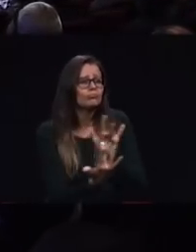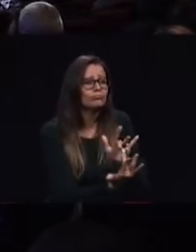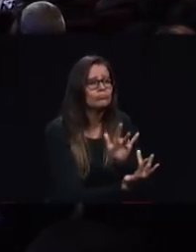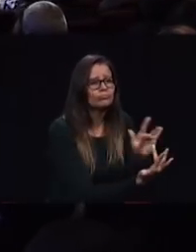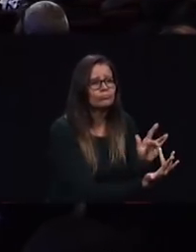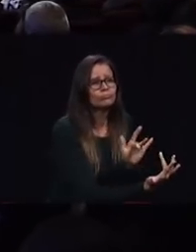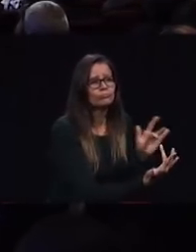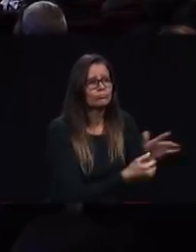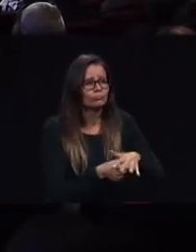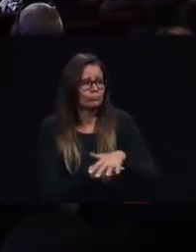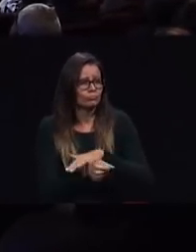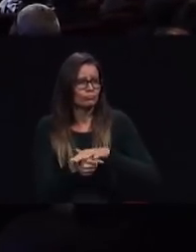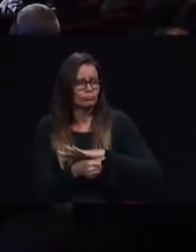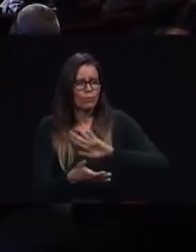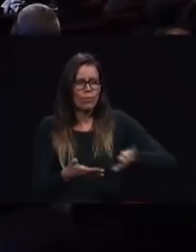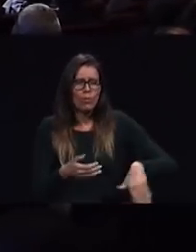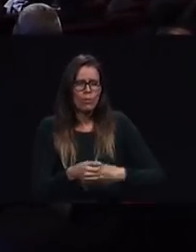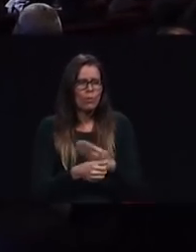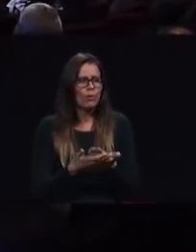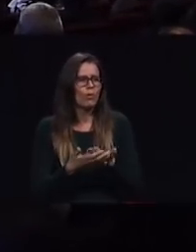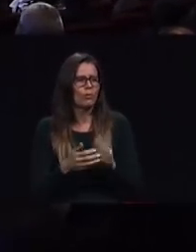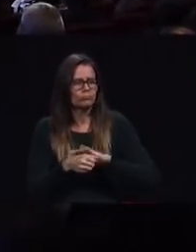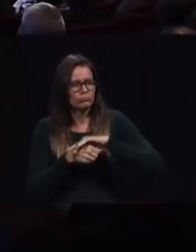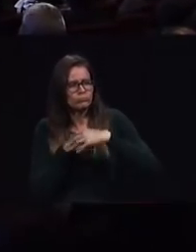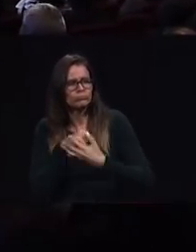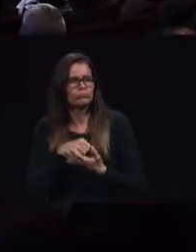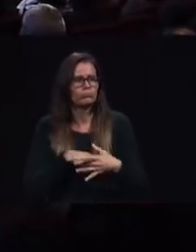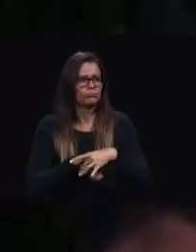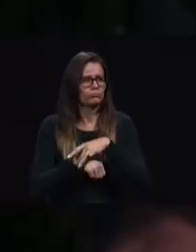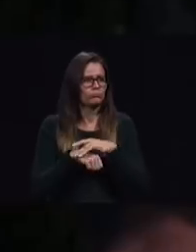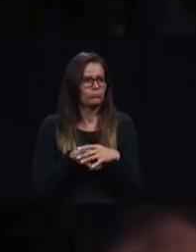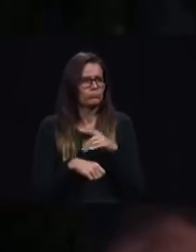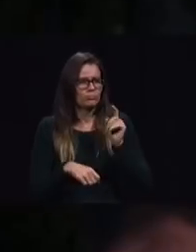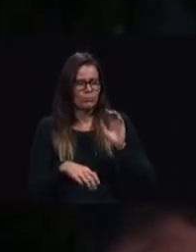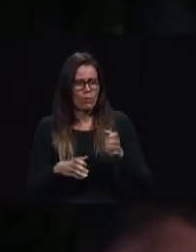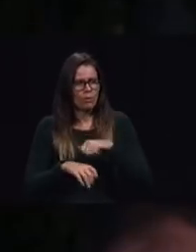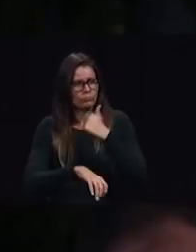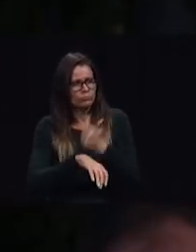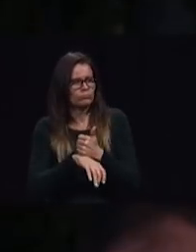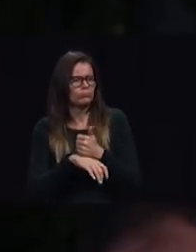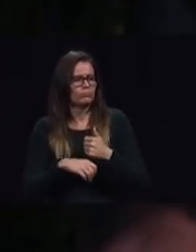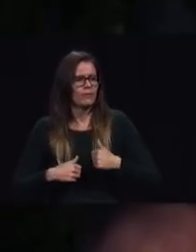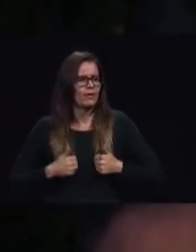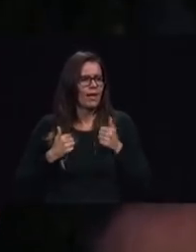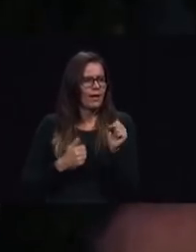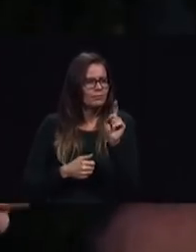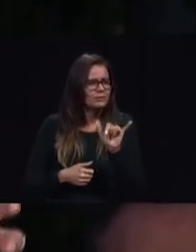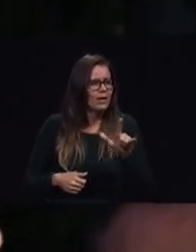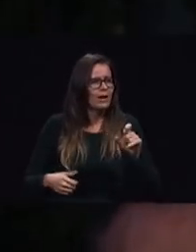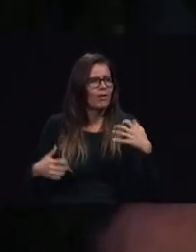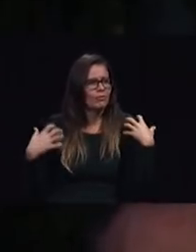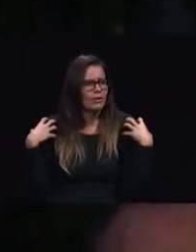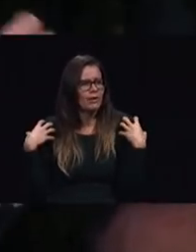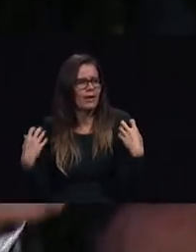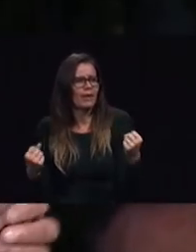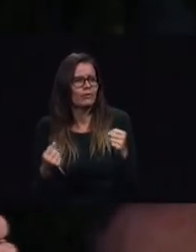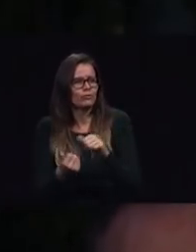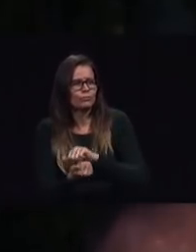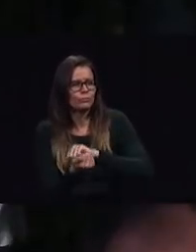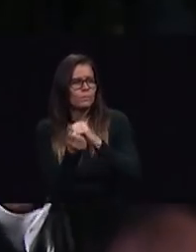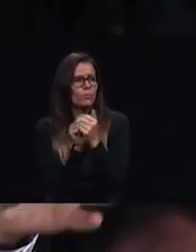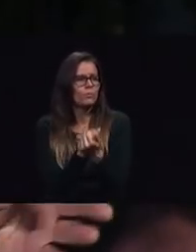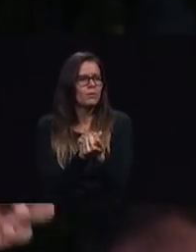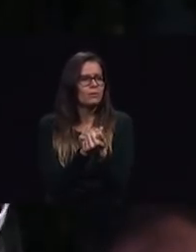Seventh-day Adventist biblical lifestyle and values in the area of health reform complete abstinence from